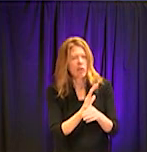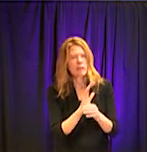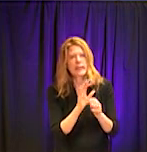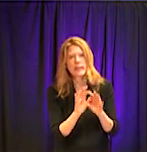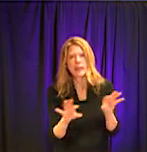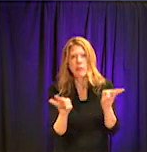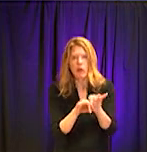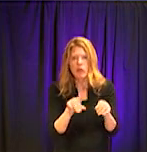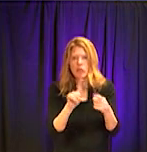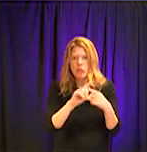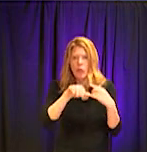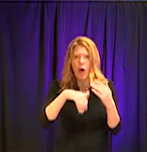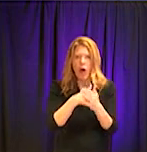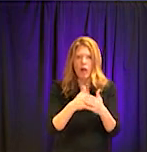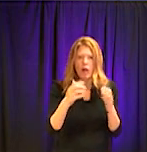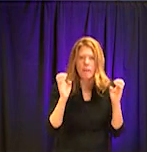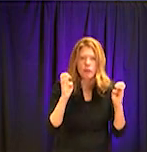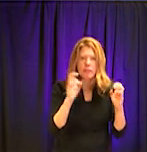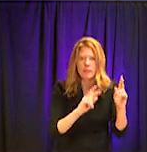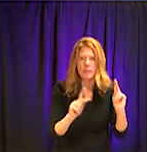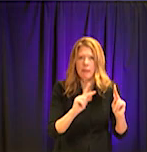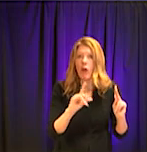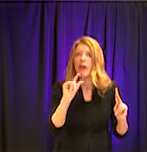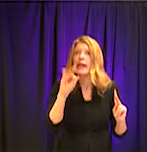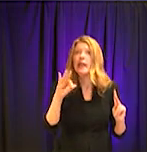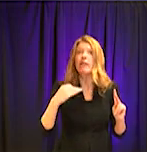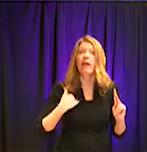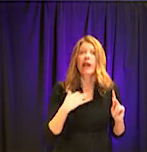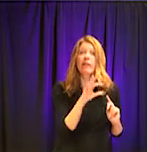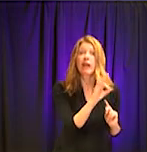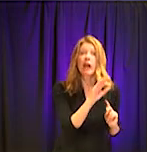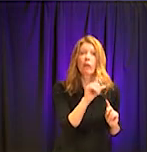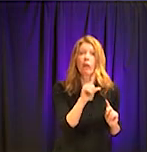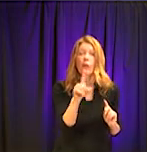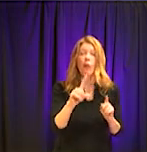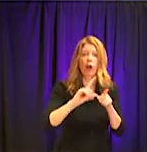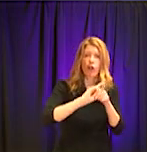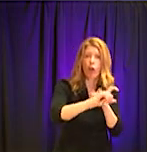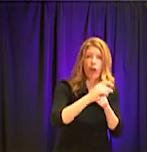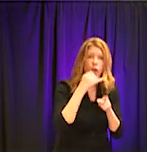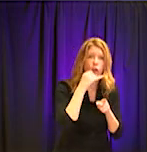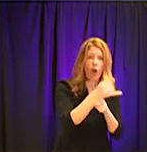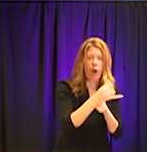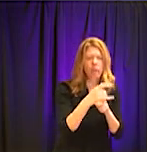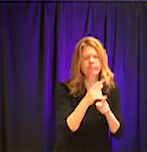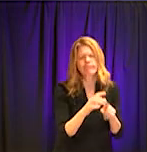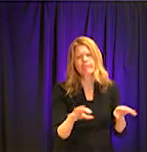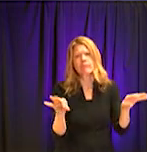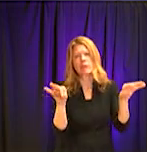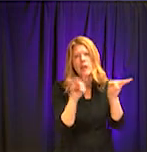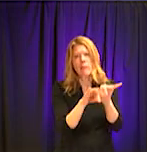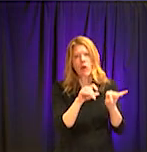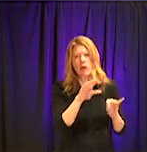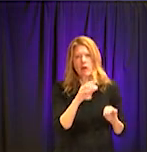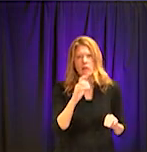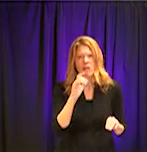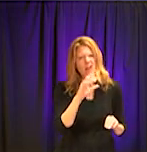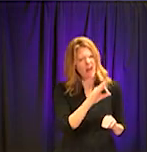personnel is if there is a 911 call that you let the 911